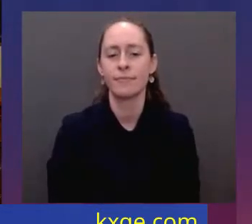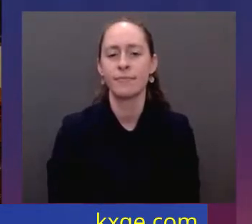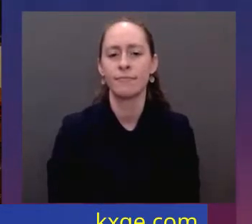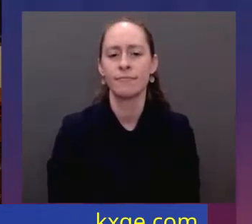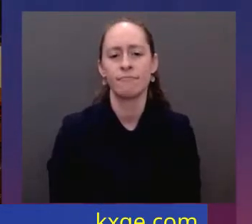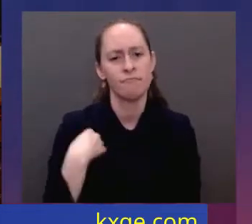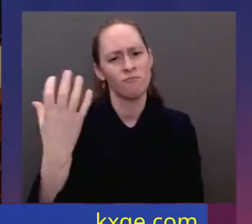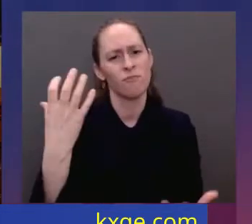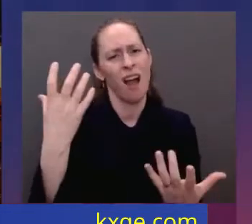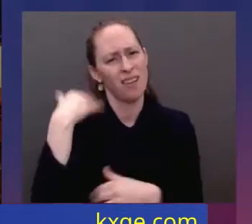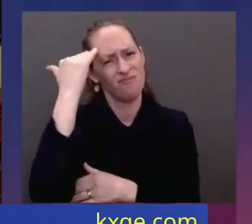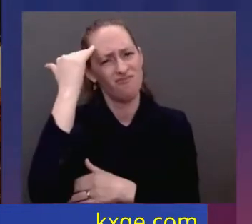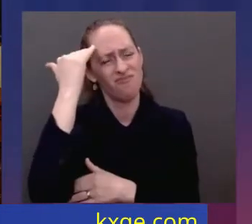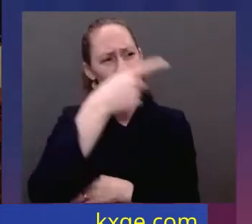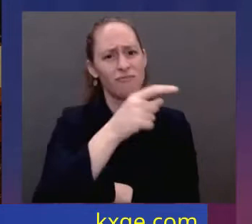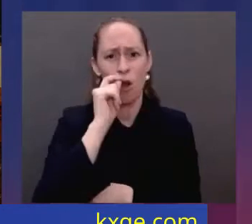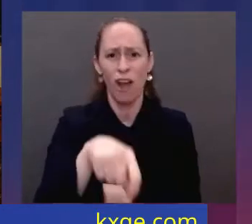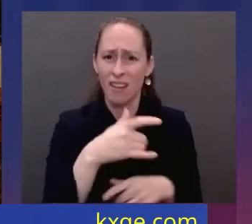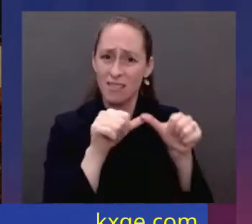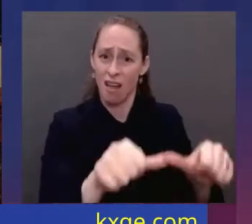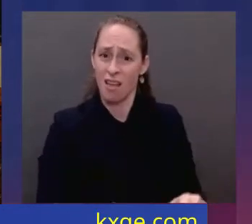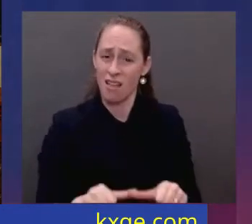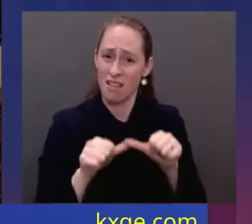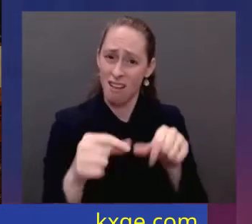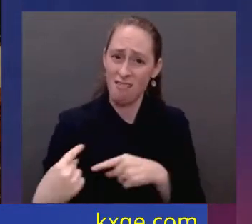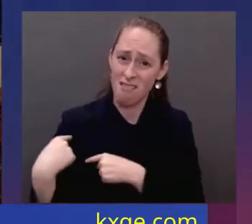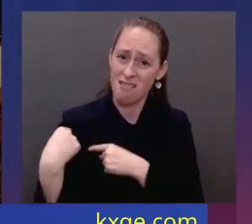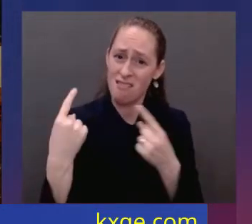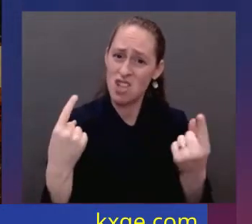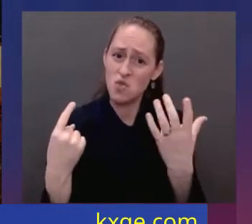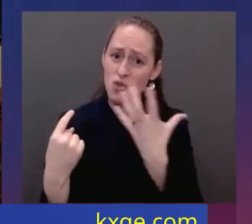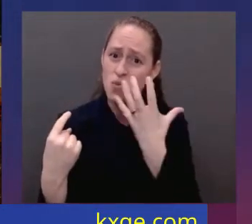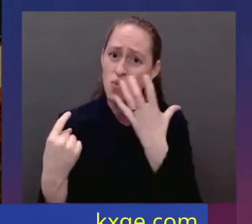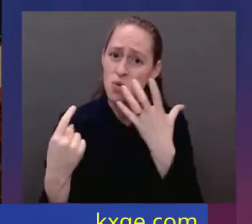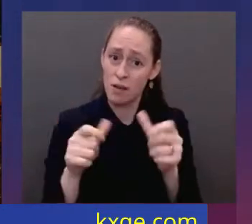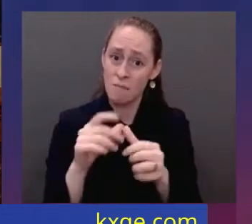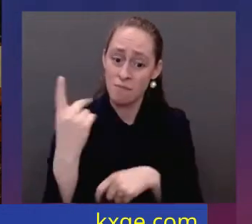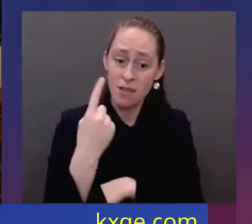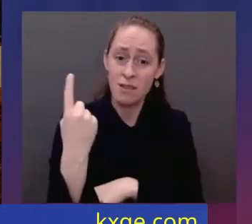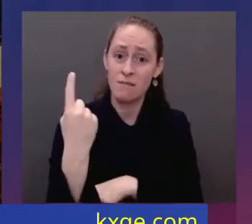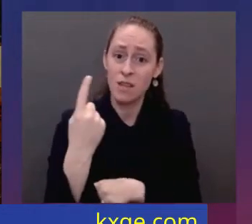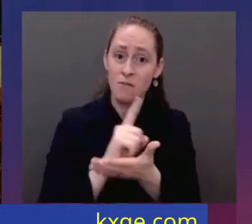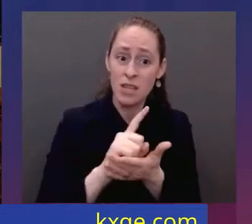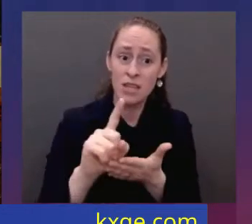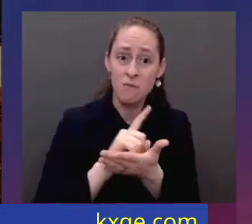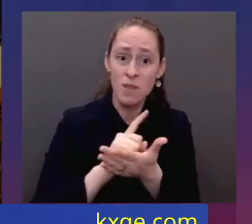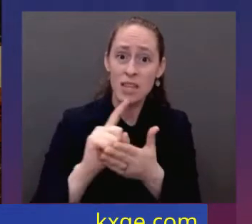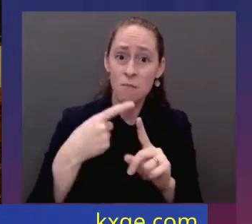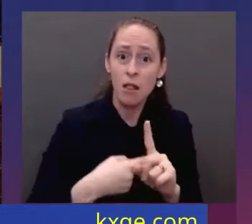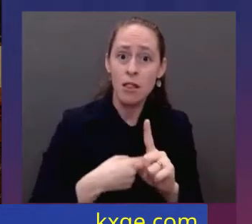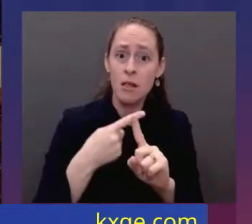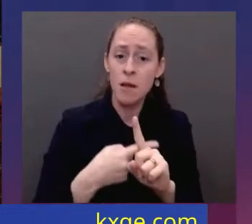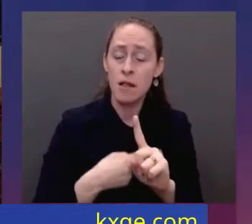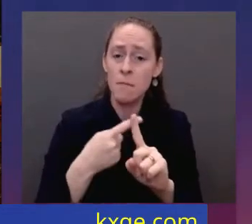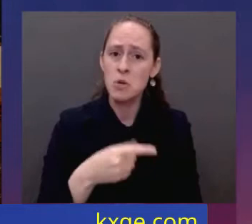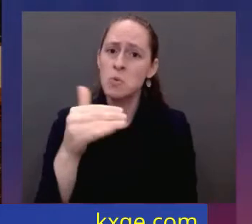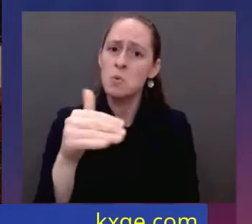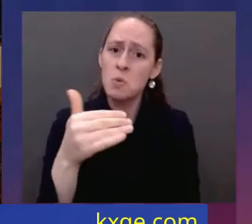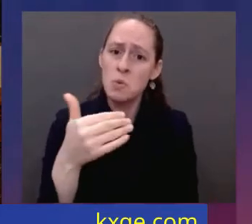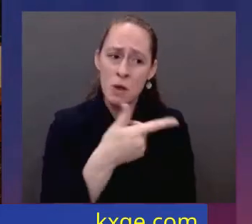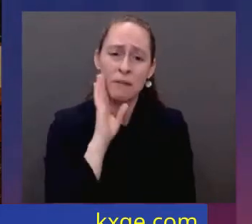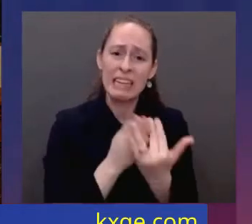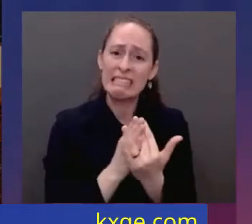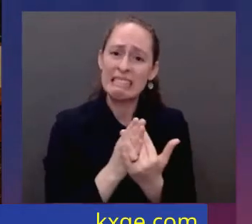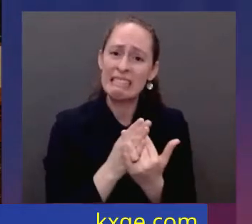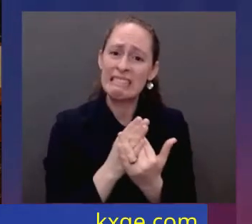courage, but the next few days, weeks, and months will be hard on them. Putin has unleashed violence and chaos, but while he may make gains on the battlefield,